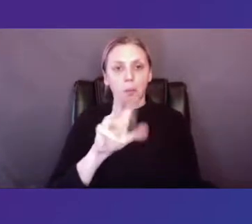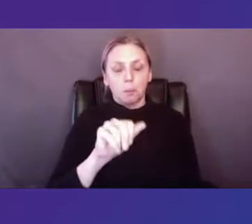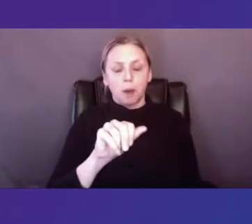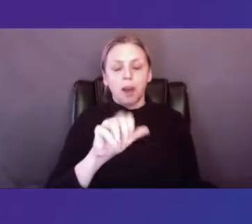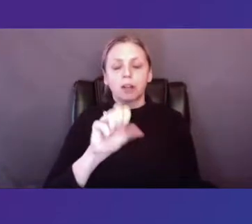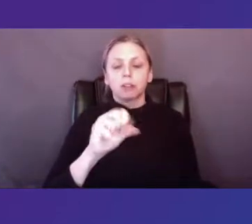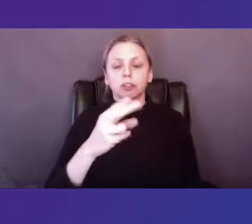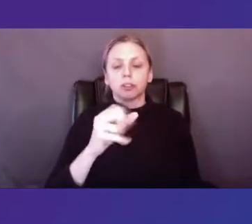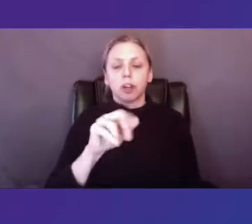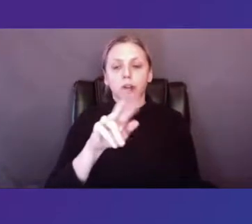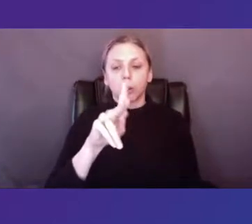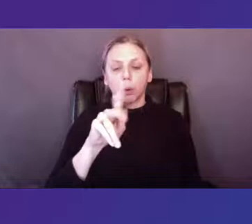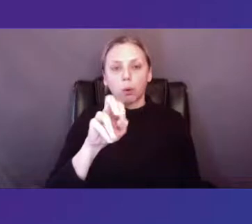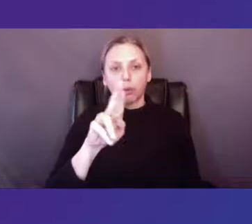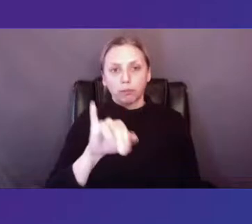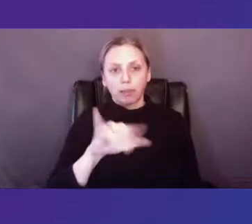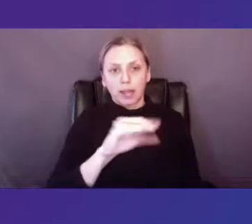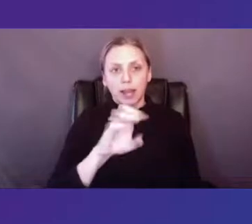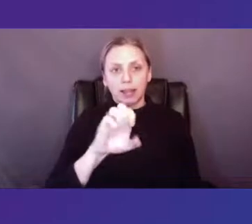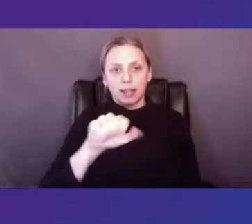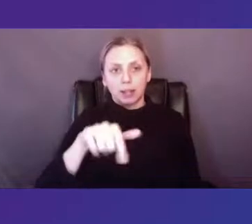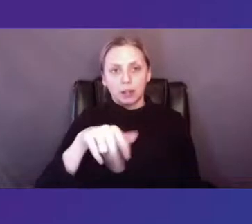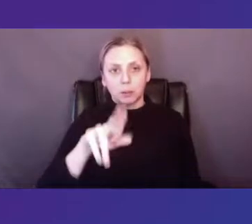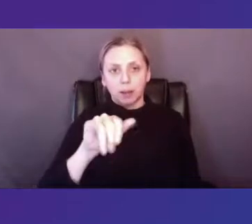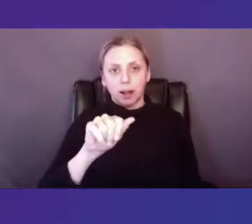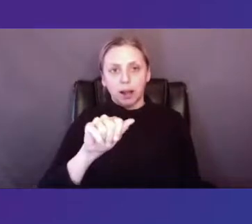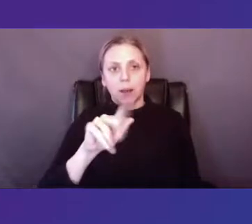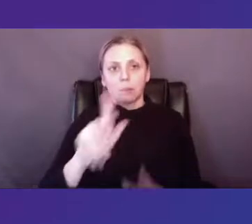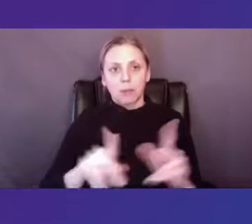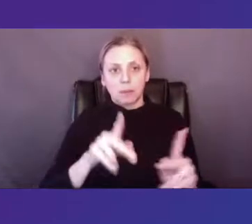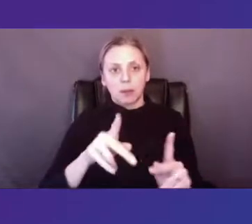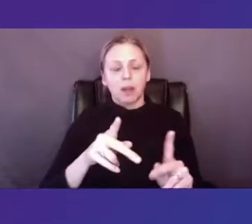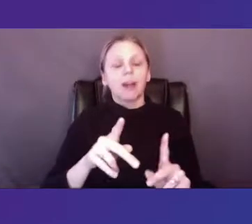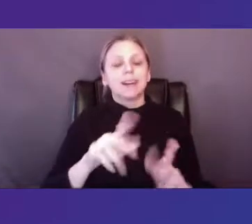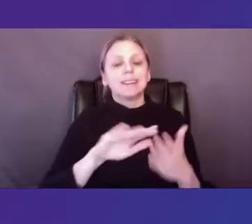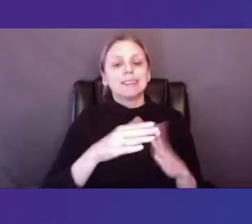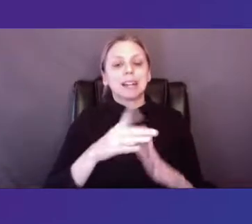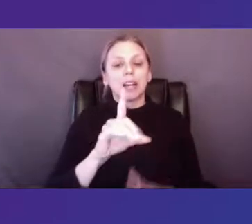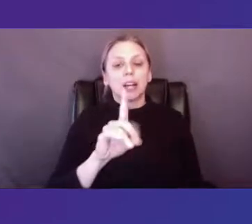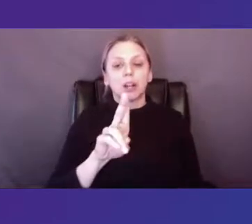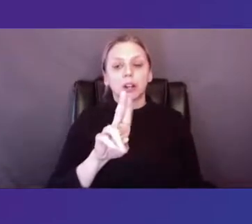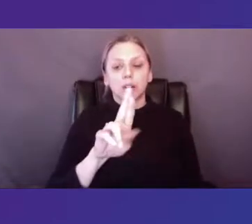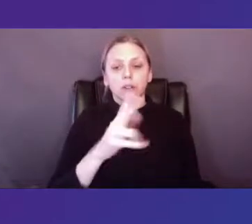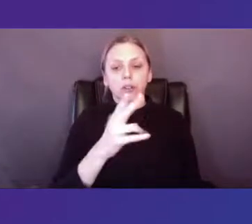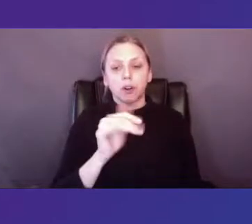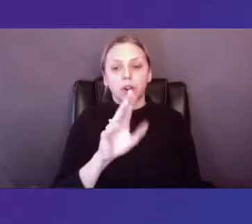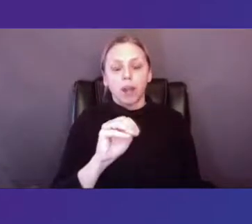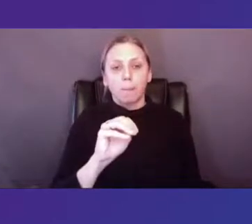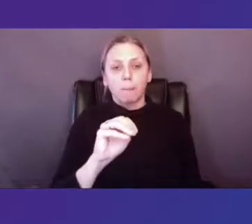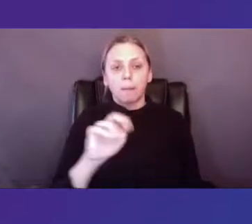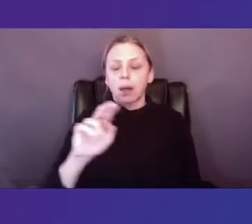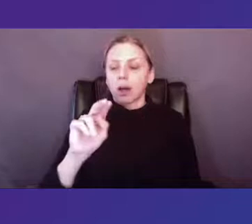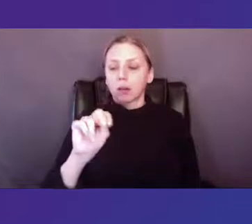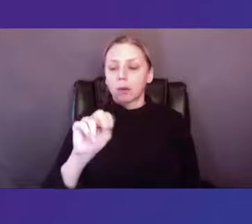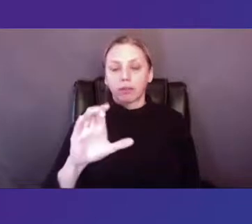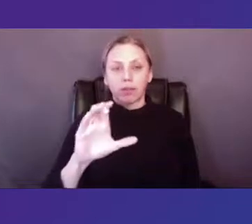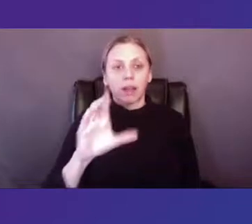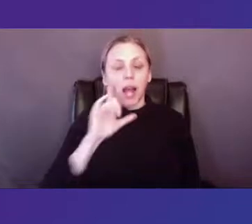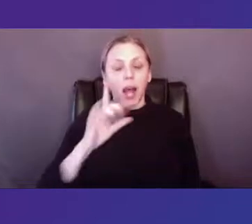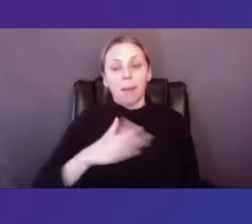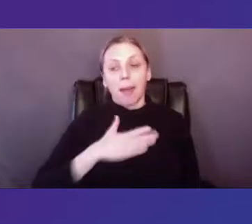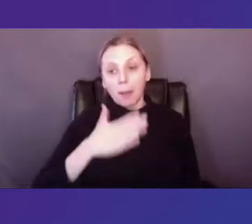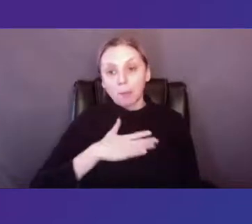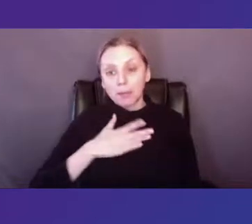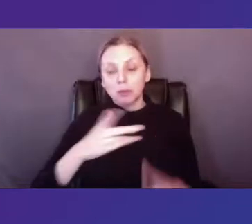peoples, also known as Durham, North Carolina. I'm happy to be moderating today's event.